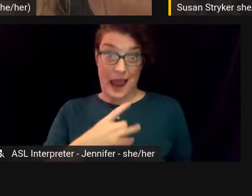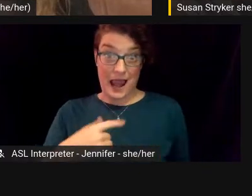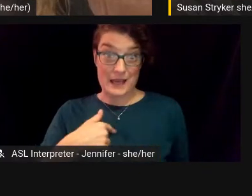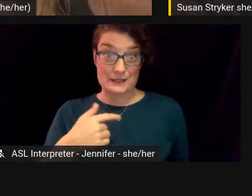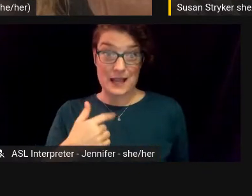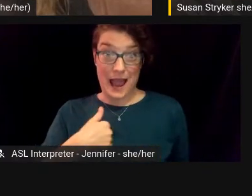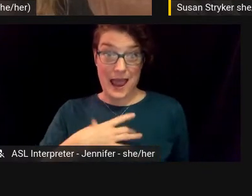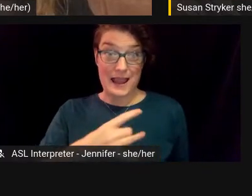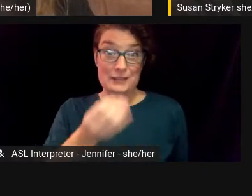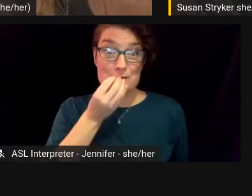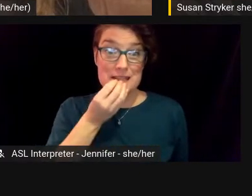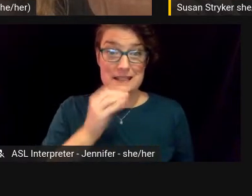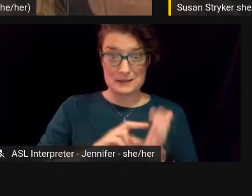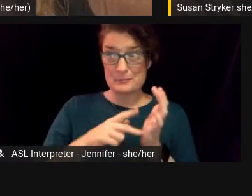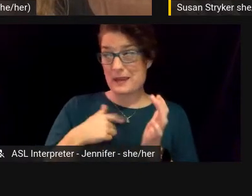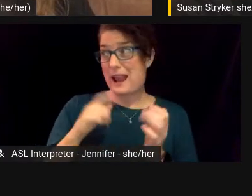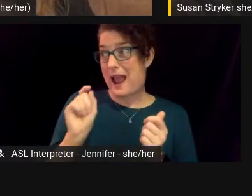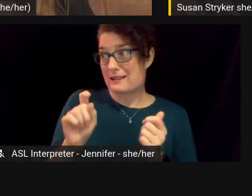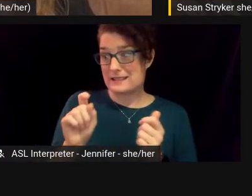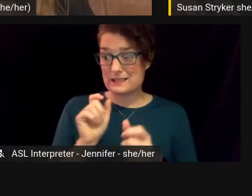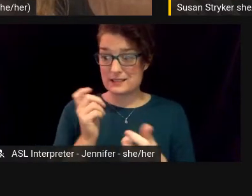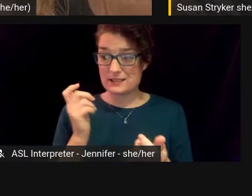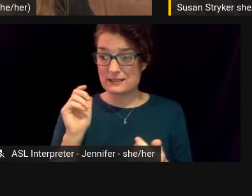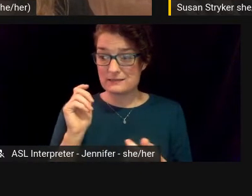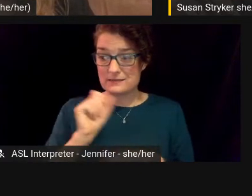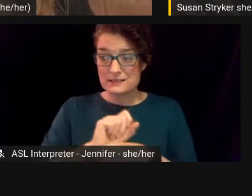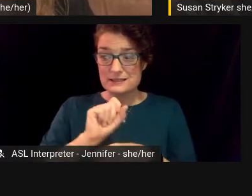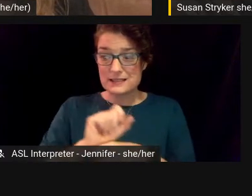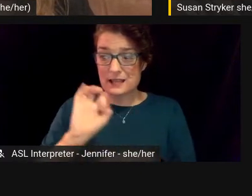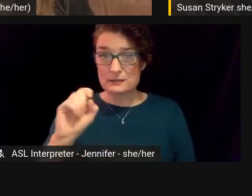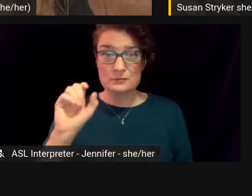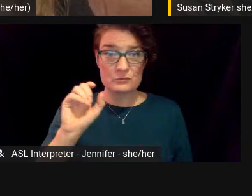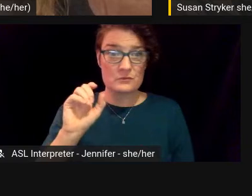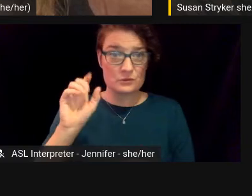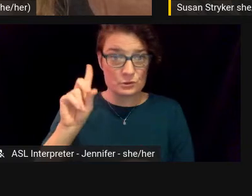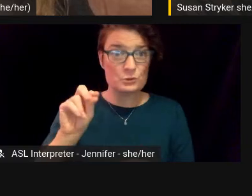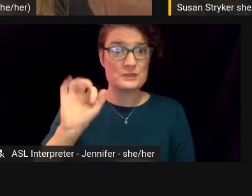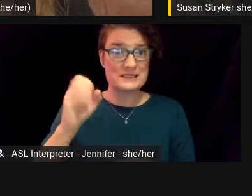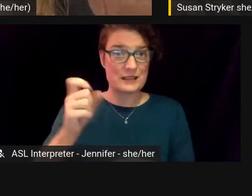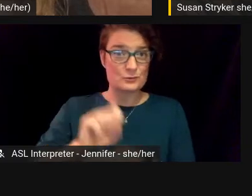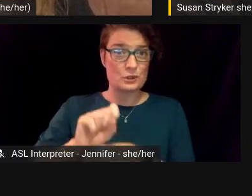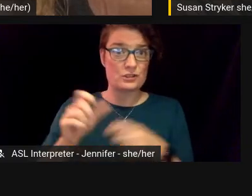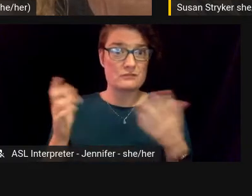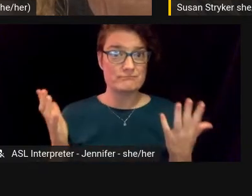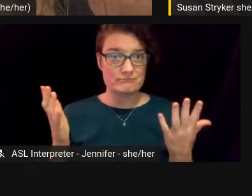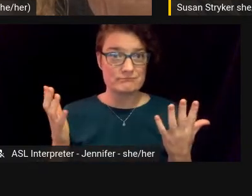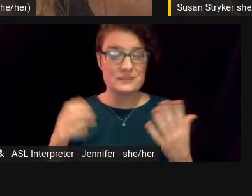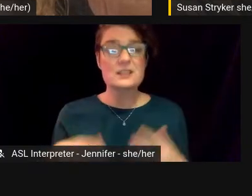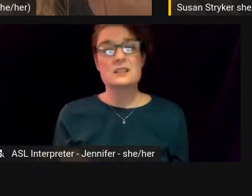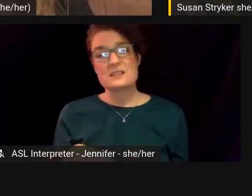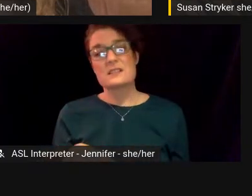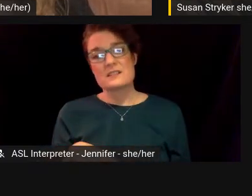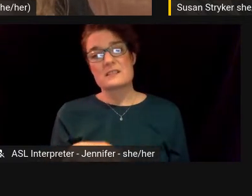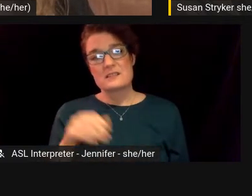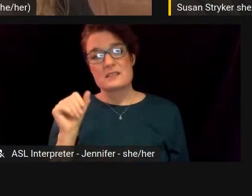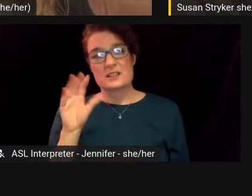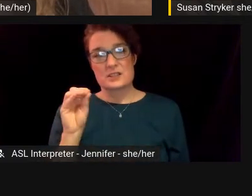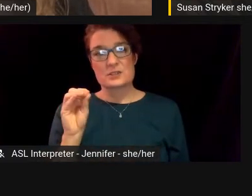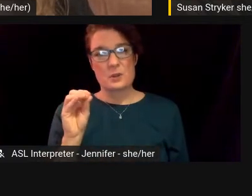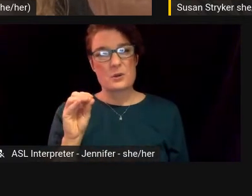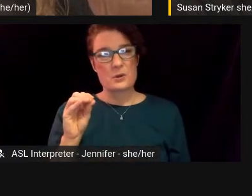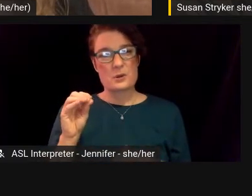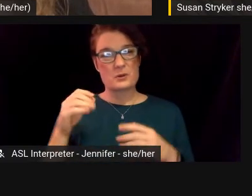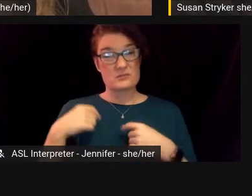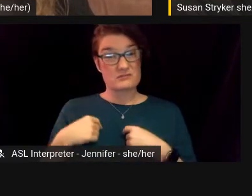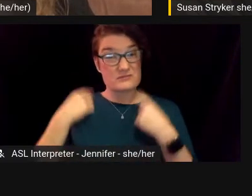know, and you need a place to sleep at night, you know? So that there's a way that, that society has historically been organized